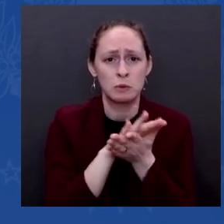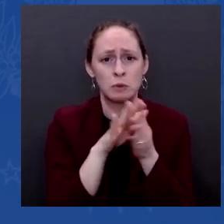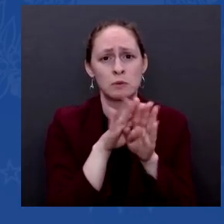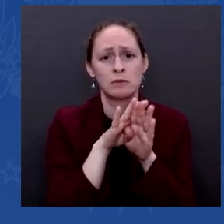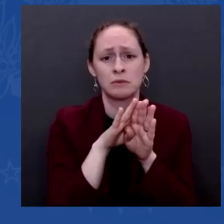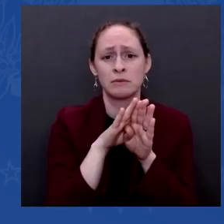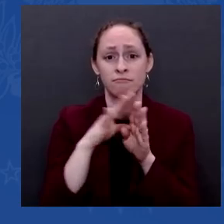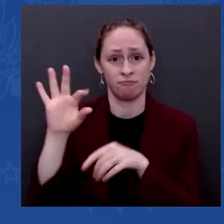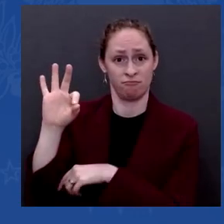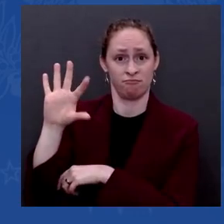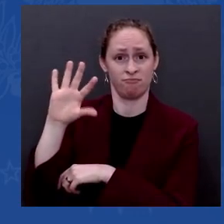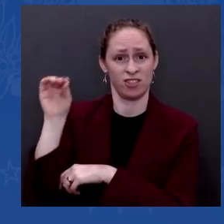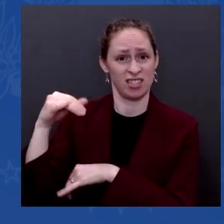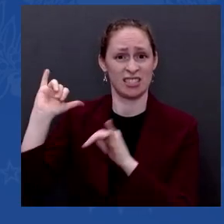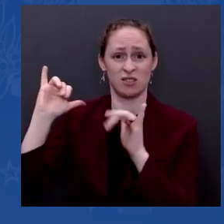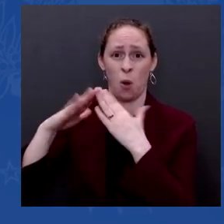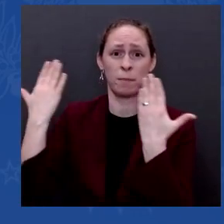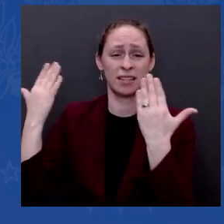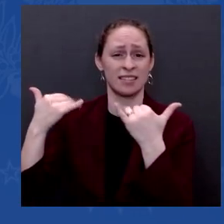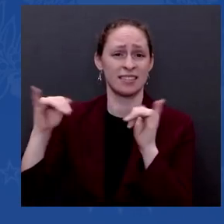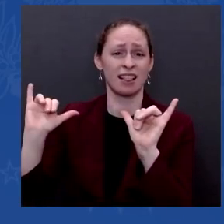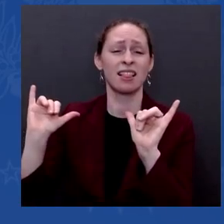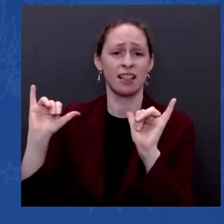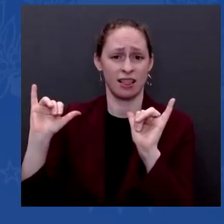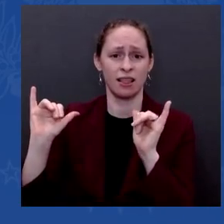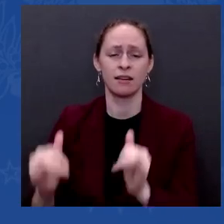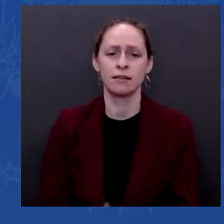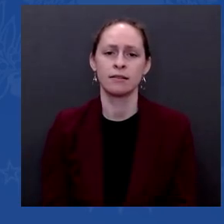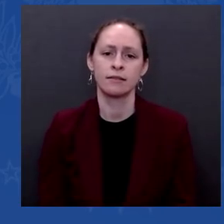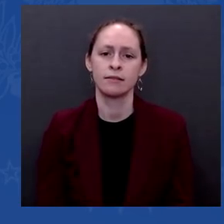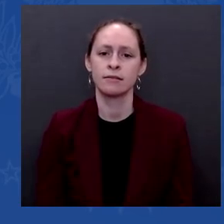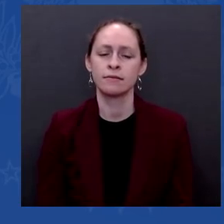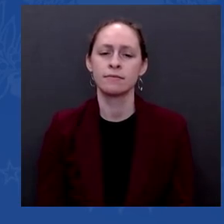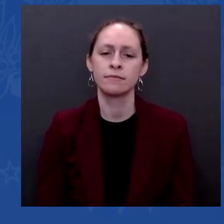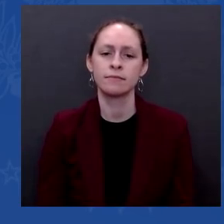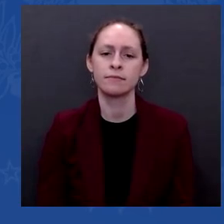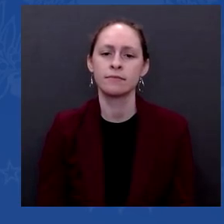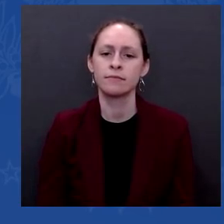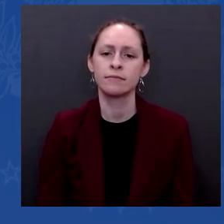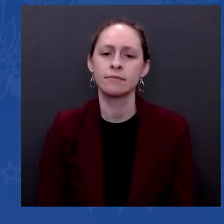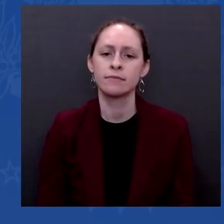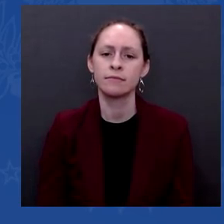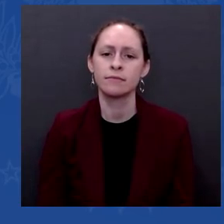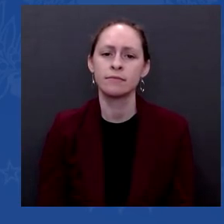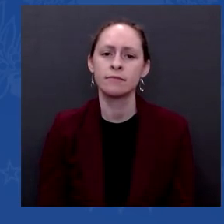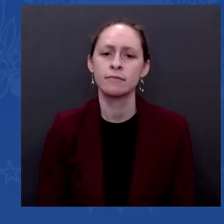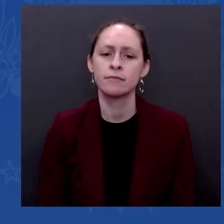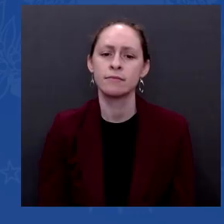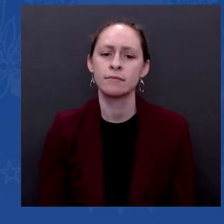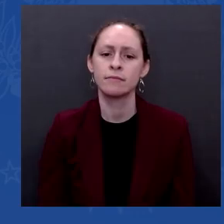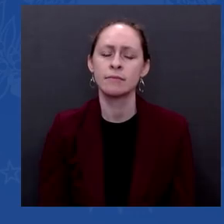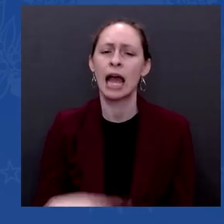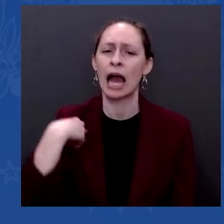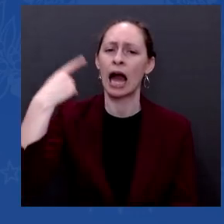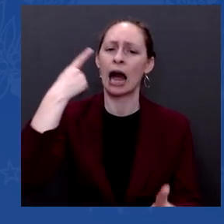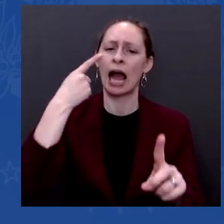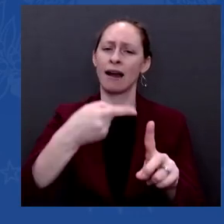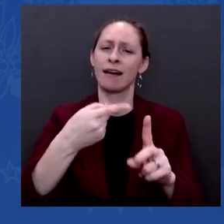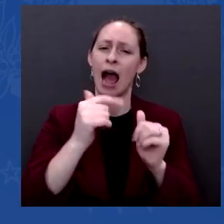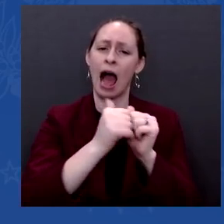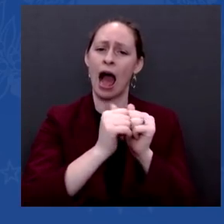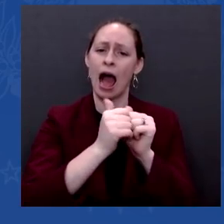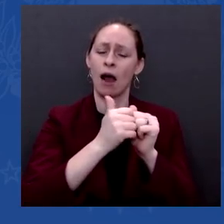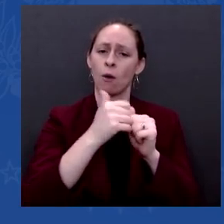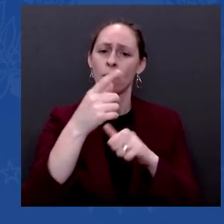questions when people, I don't think it's deliberate on your part, but you phrase the question when anybody watches this on television. My God, there must be all those schools